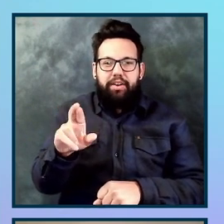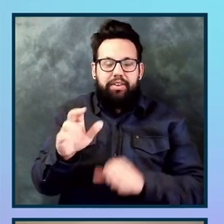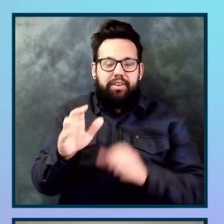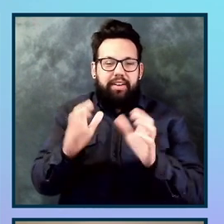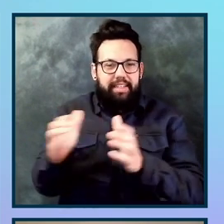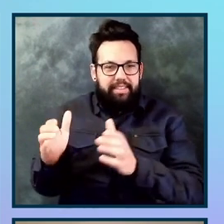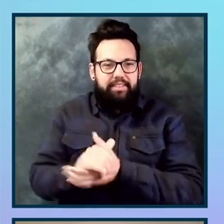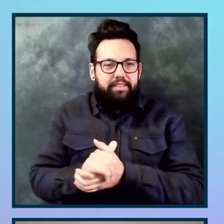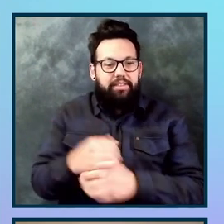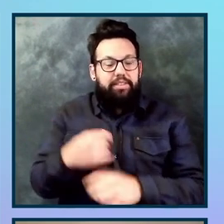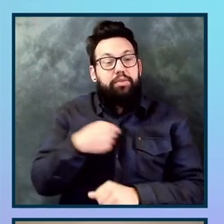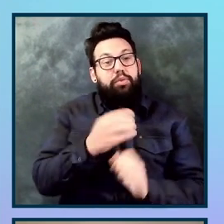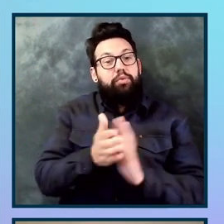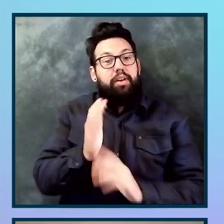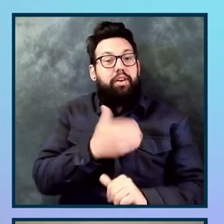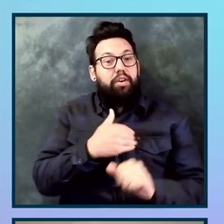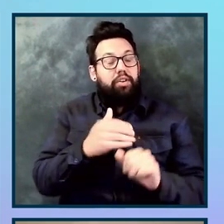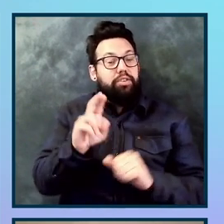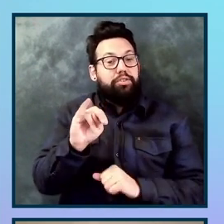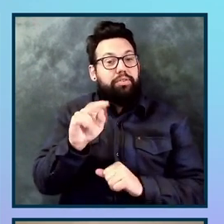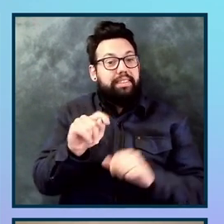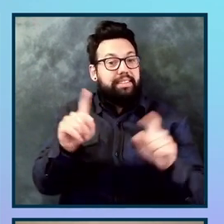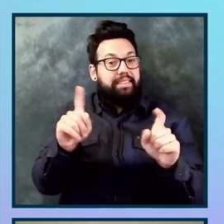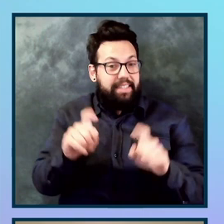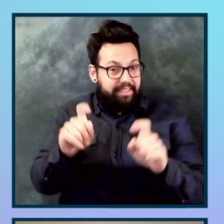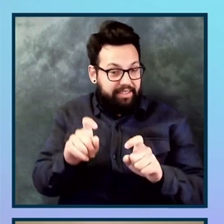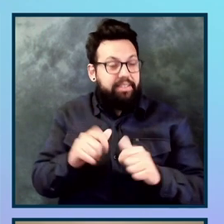so we've, we've run our unit tests. Um, I kind of did it in a, um,